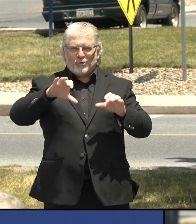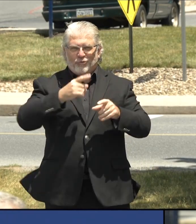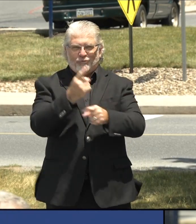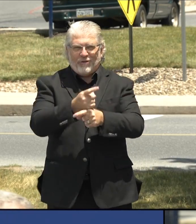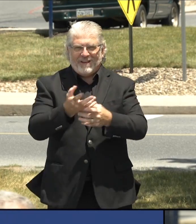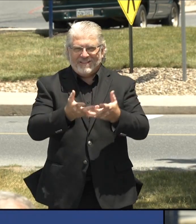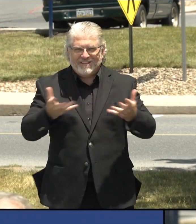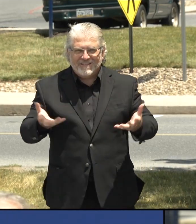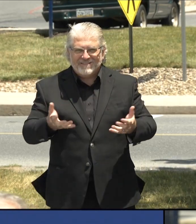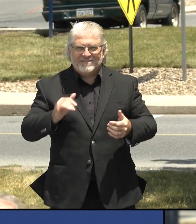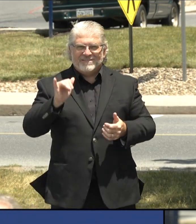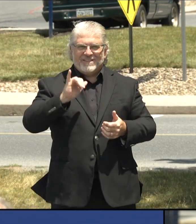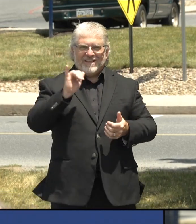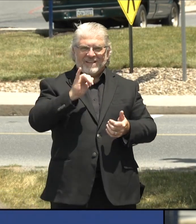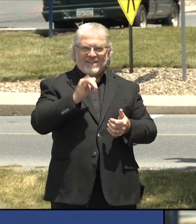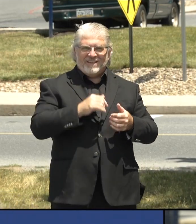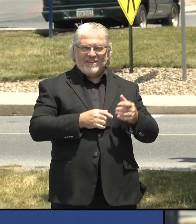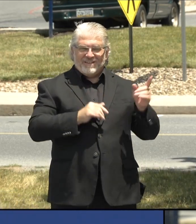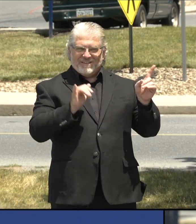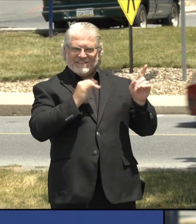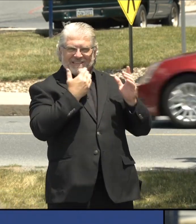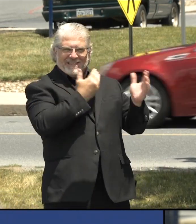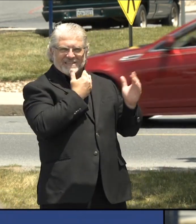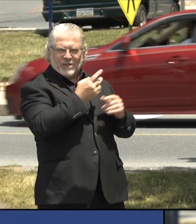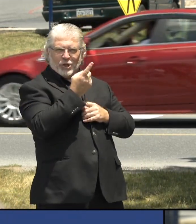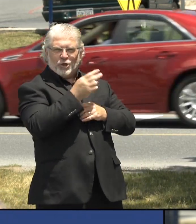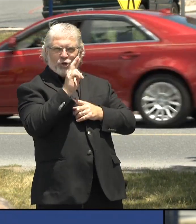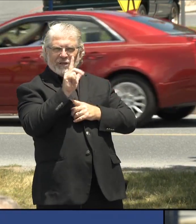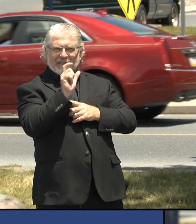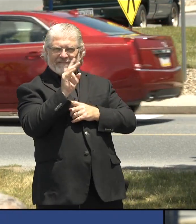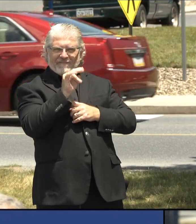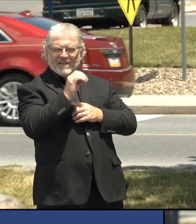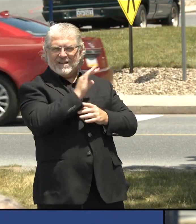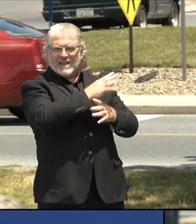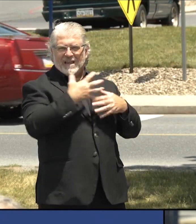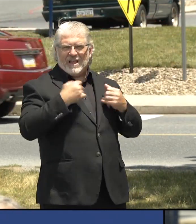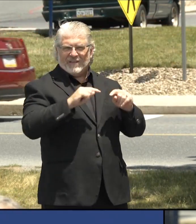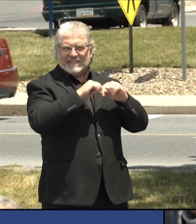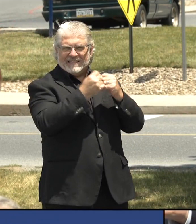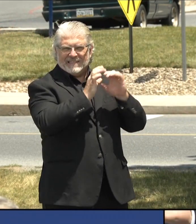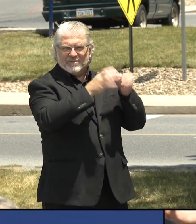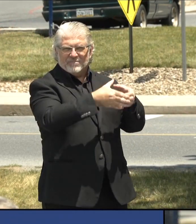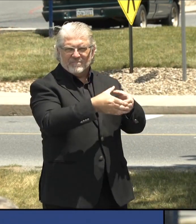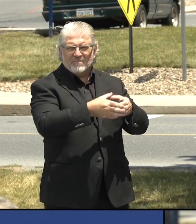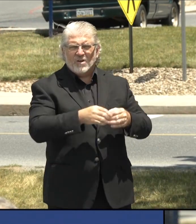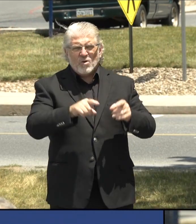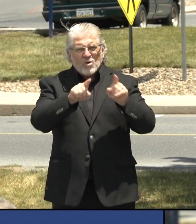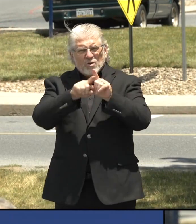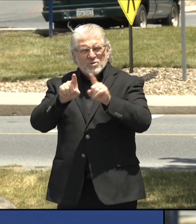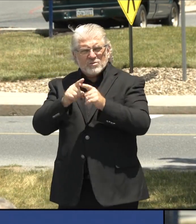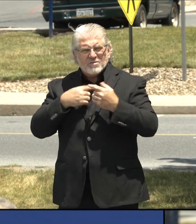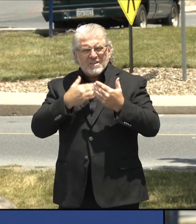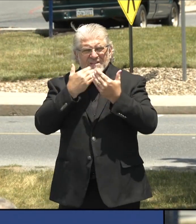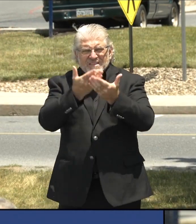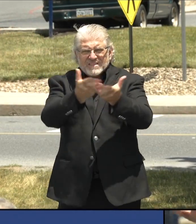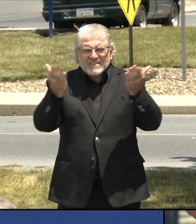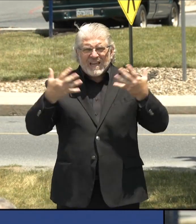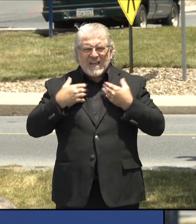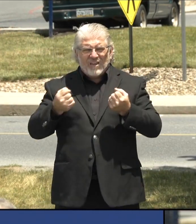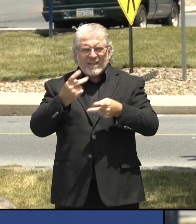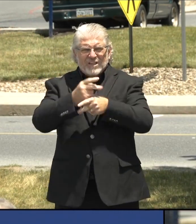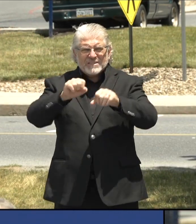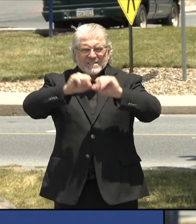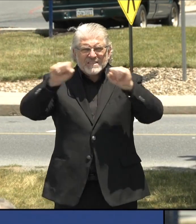and her team at the Department of Health, but also because we have such a great health care system. In fact, we have capacity here